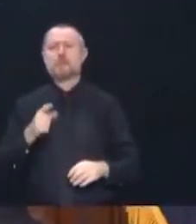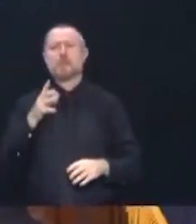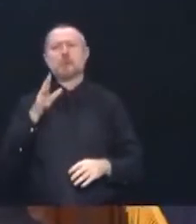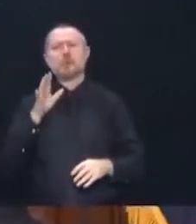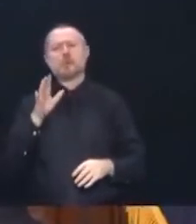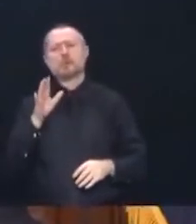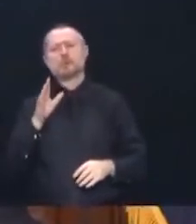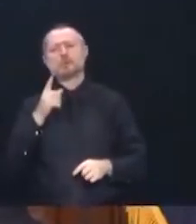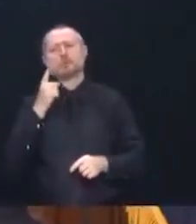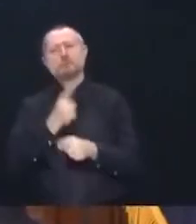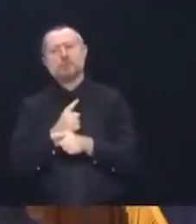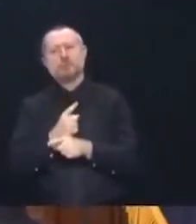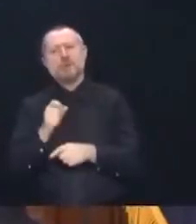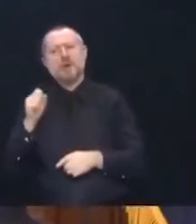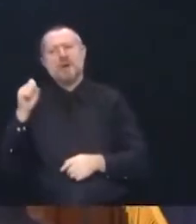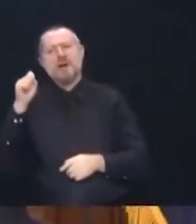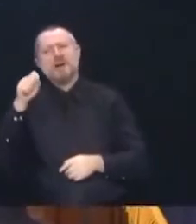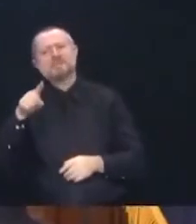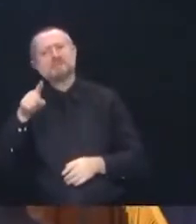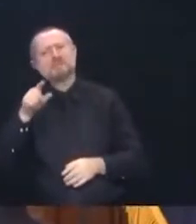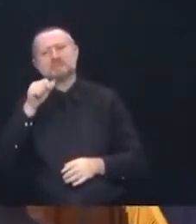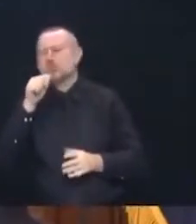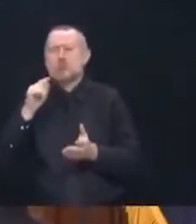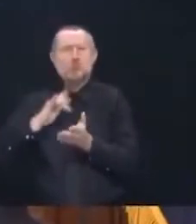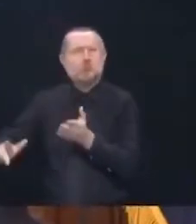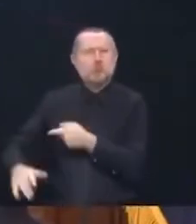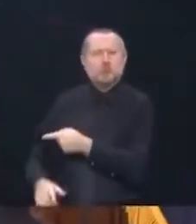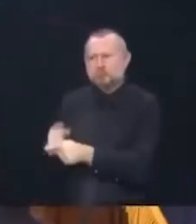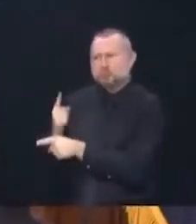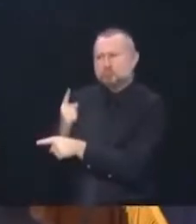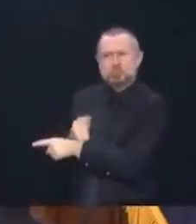obnoxious at all. Well, I don't really care what you think.